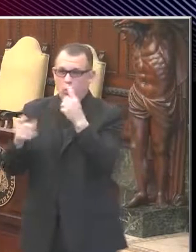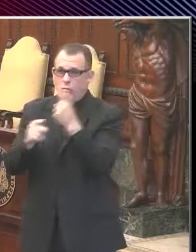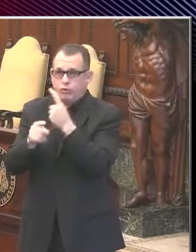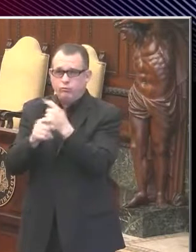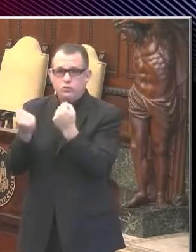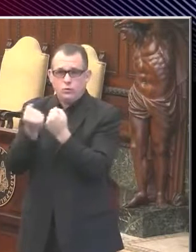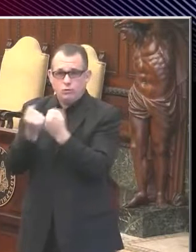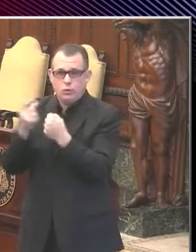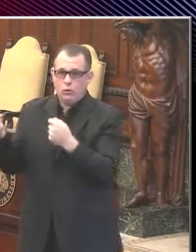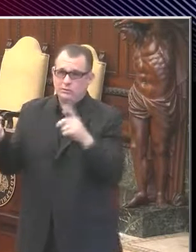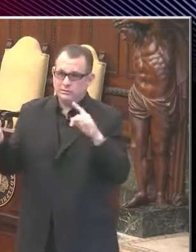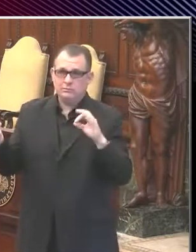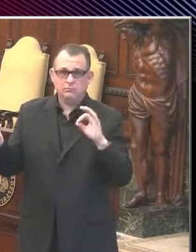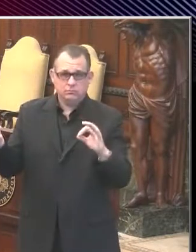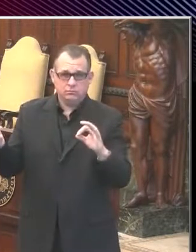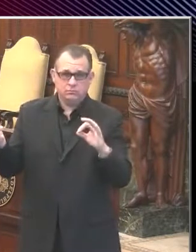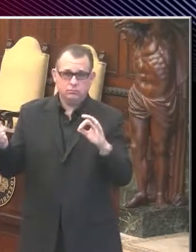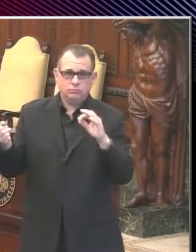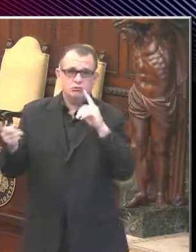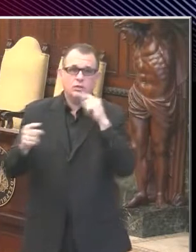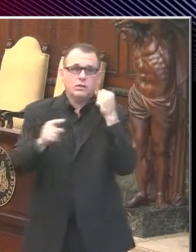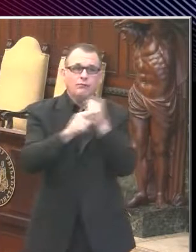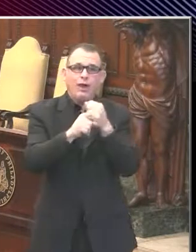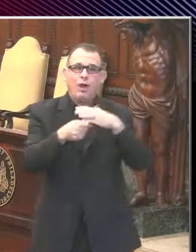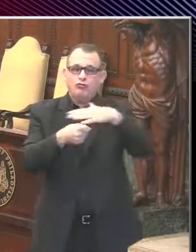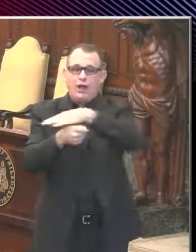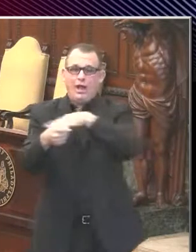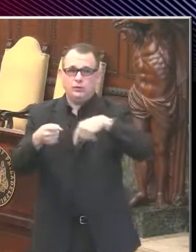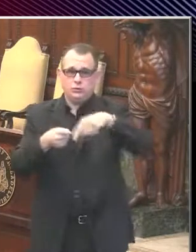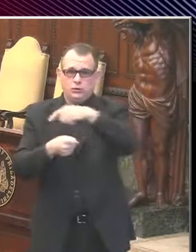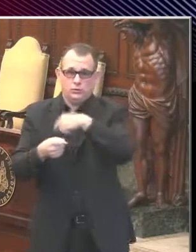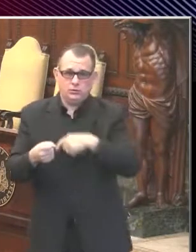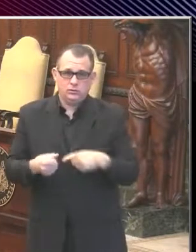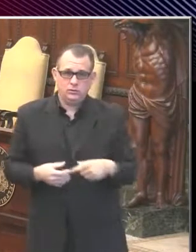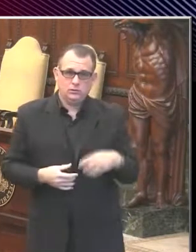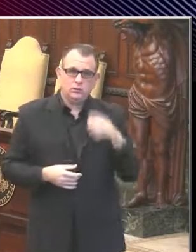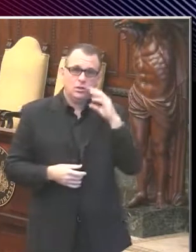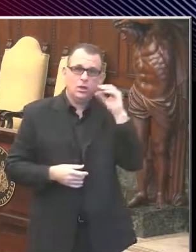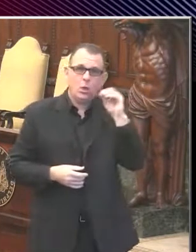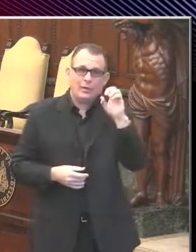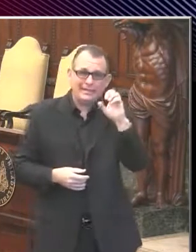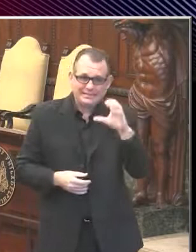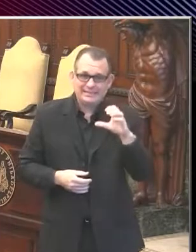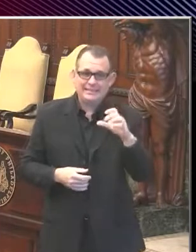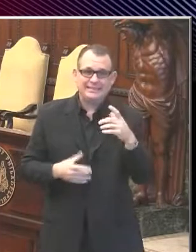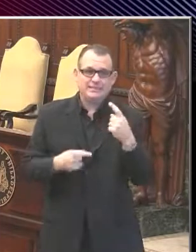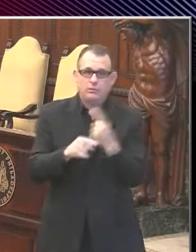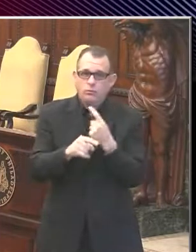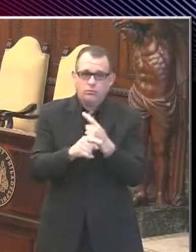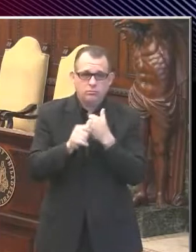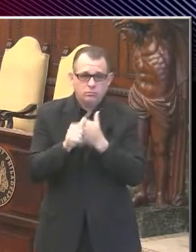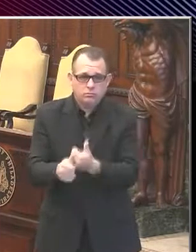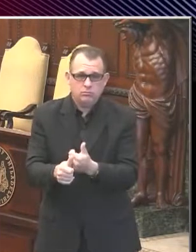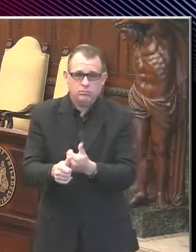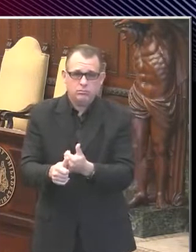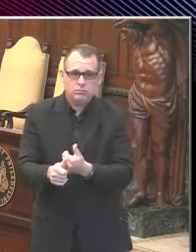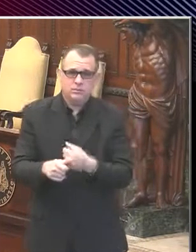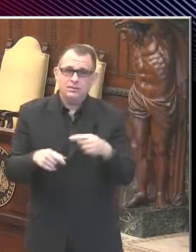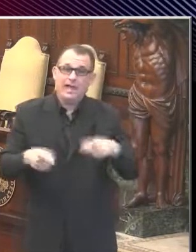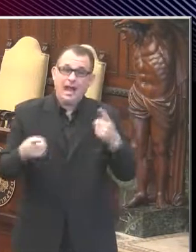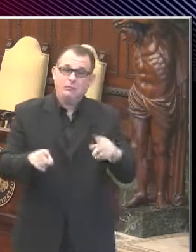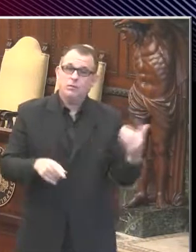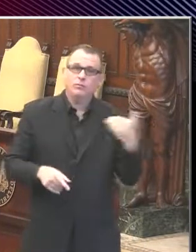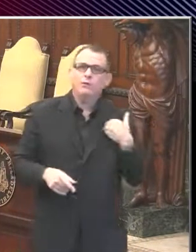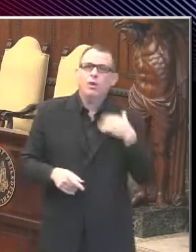from the folks around her and the people in the OEC and on the street. This was an unprecedented situation.